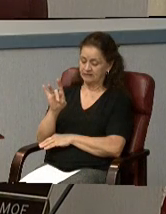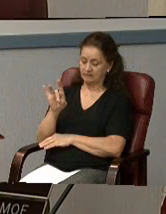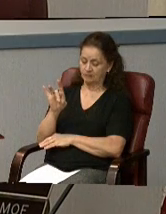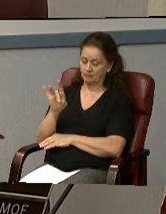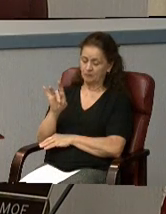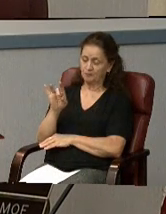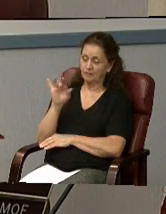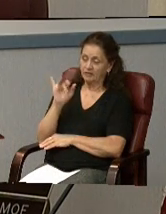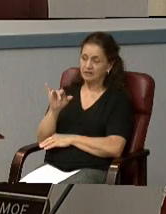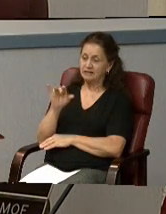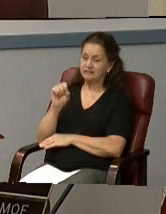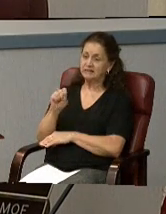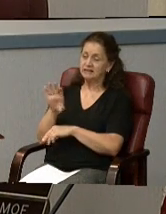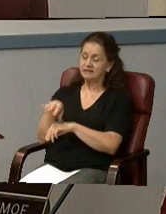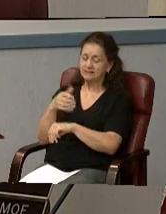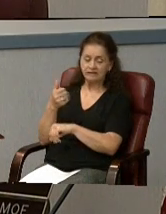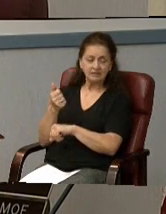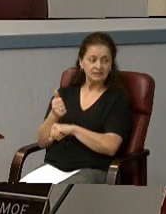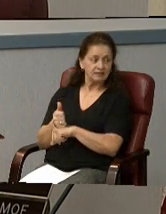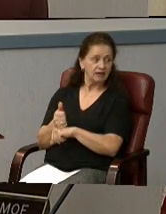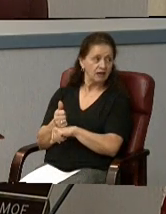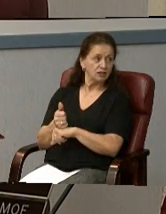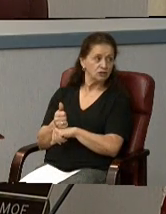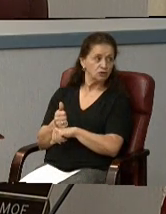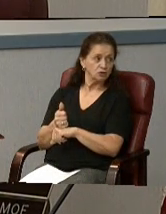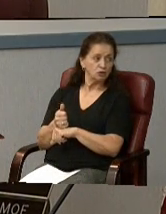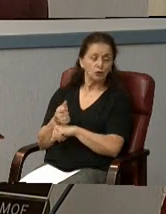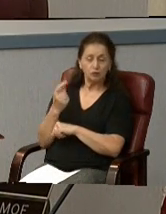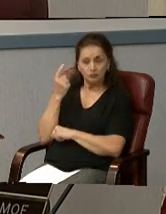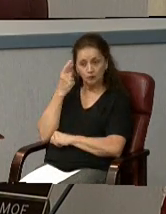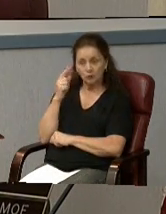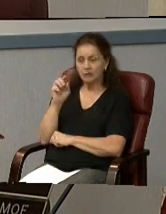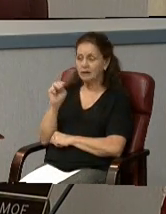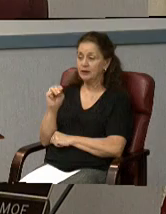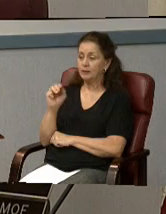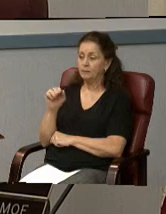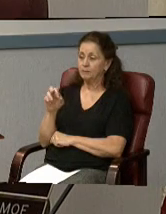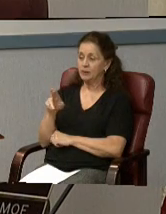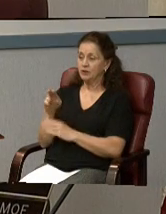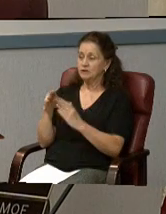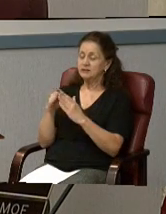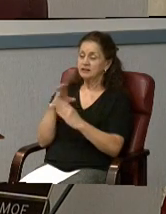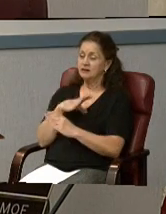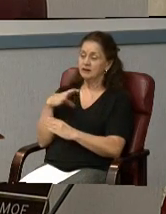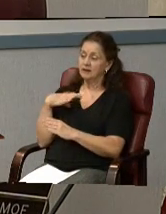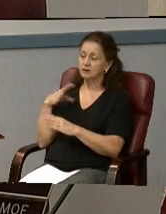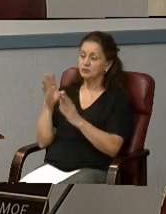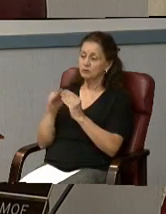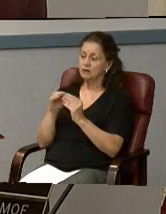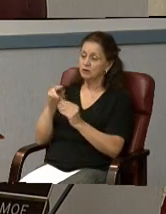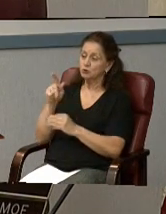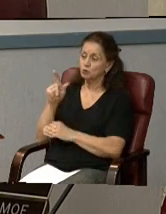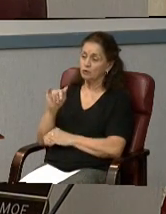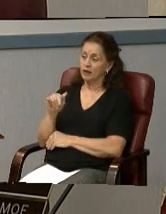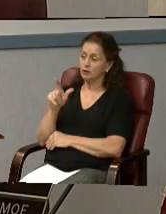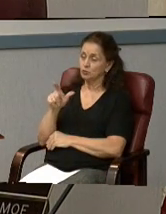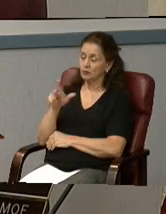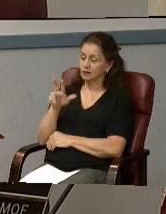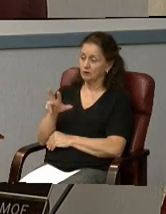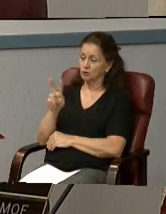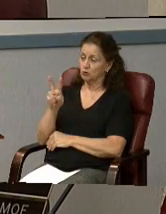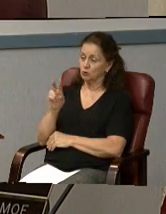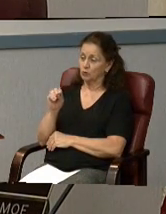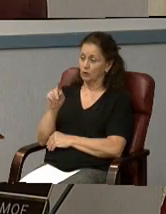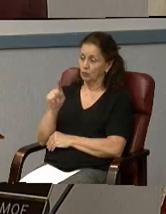This is scheduled for the Mayor and City Council meeting on July 23, 2012,